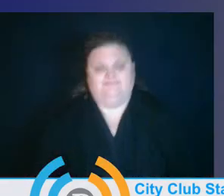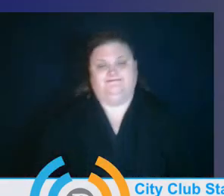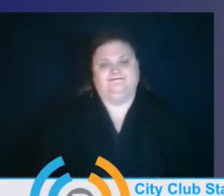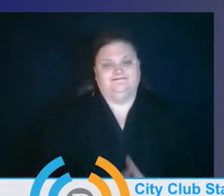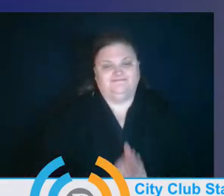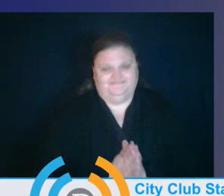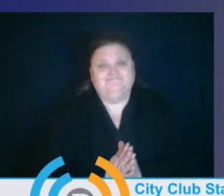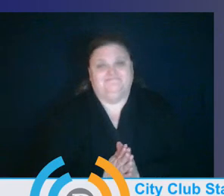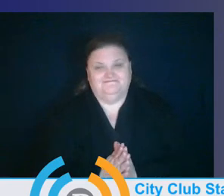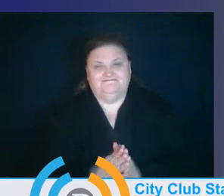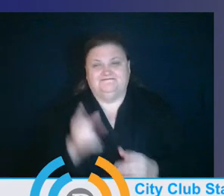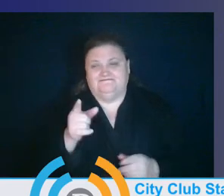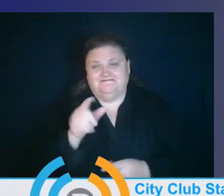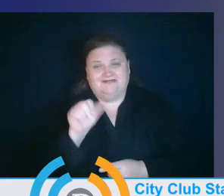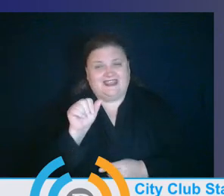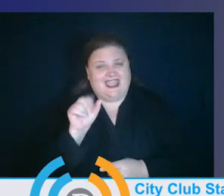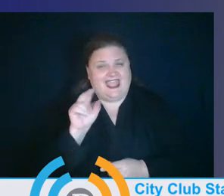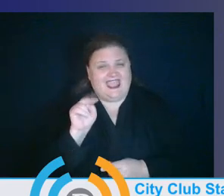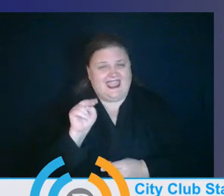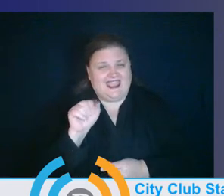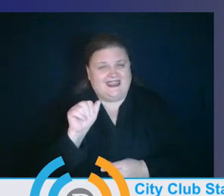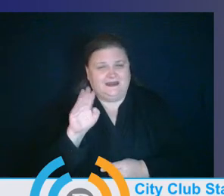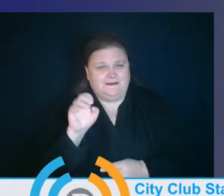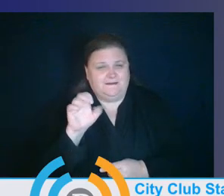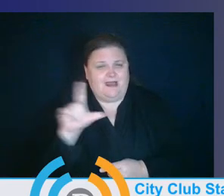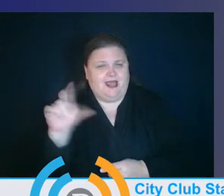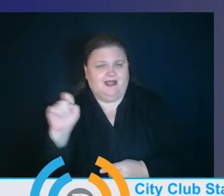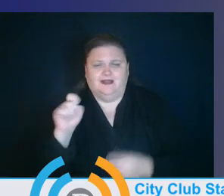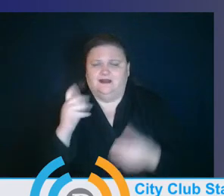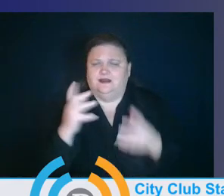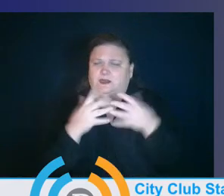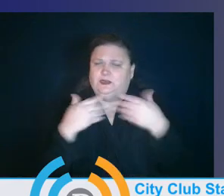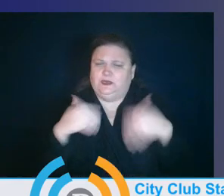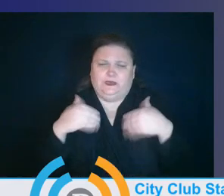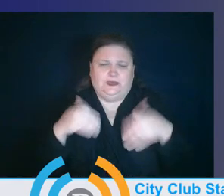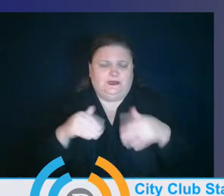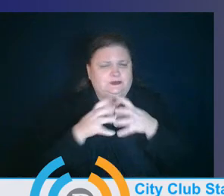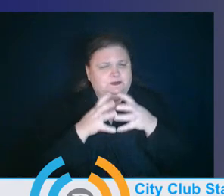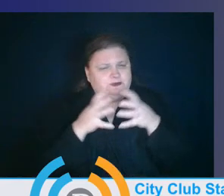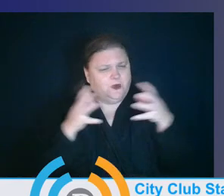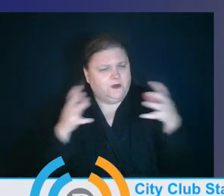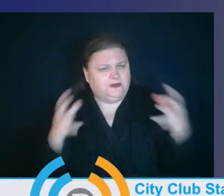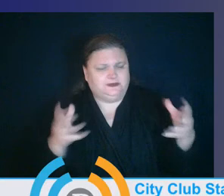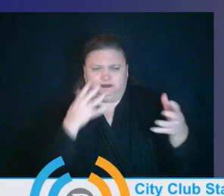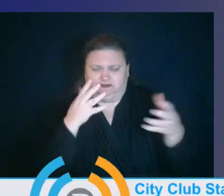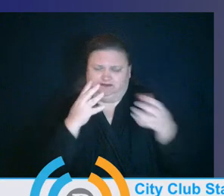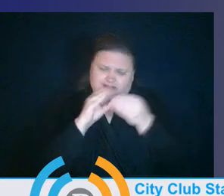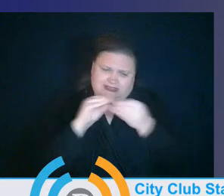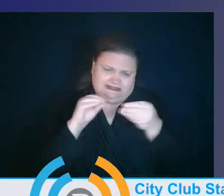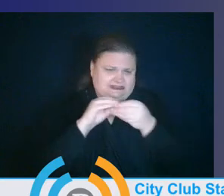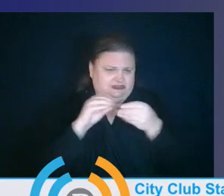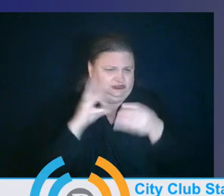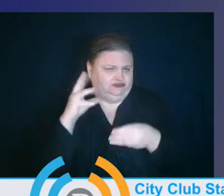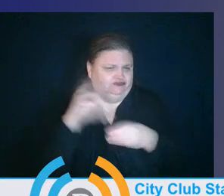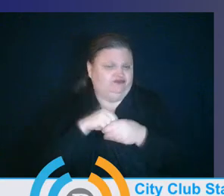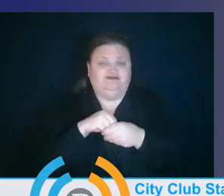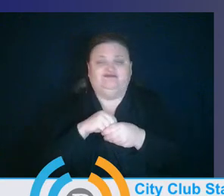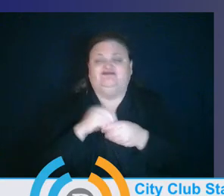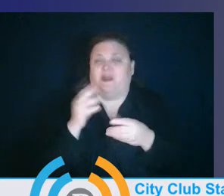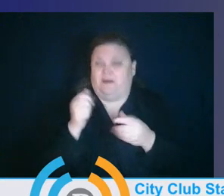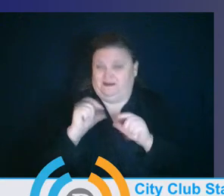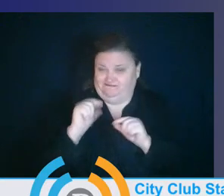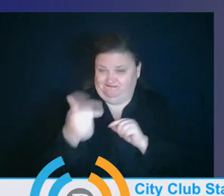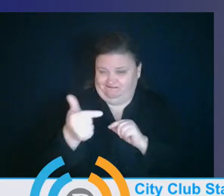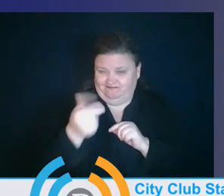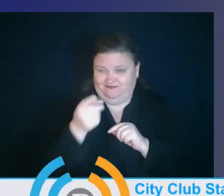So Annabelle said a lot there. Uh, I'll turn it to you first, Dr. Pereira, since she's one of your students. Would love to just hear